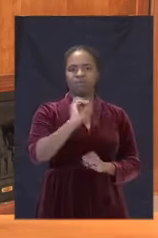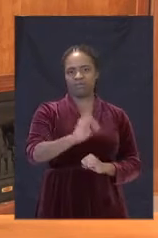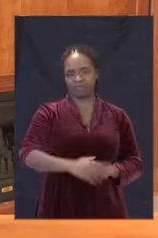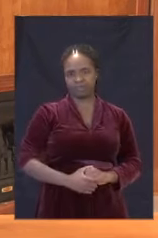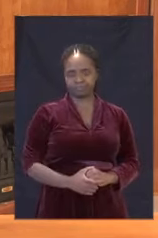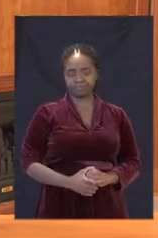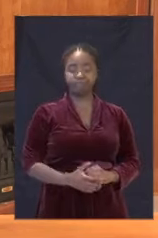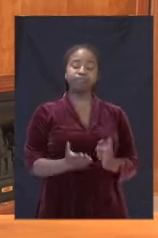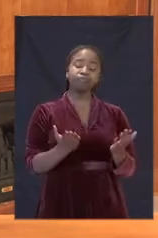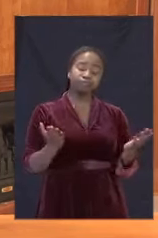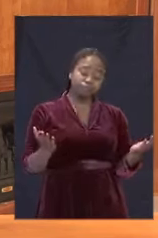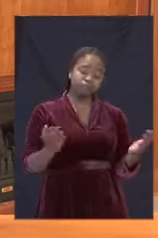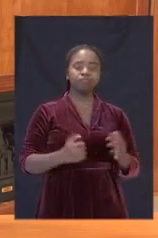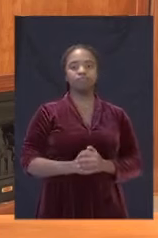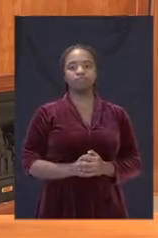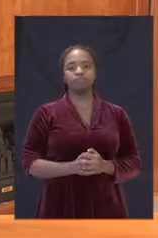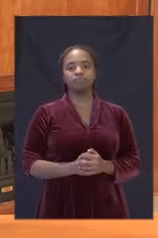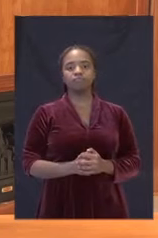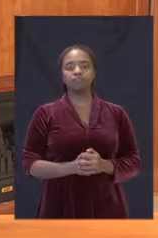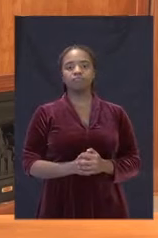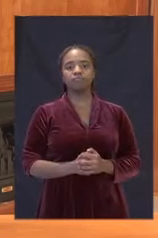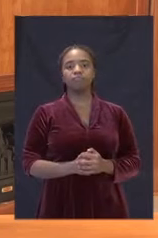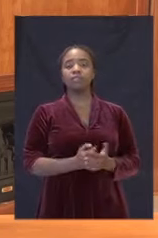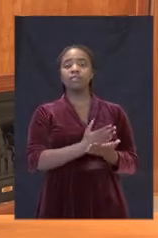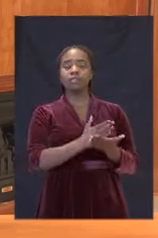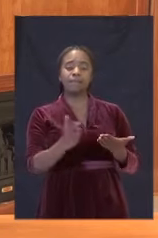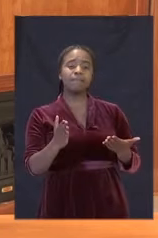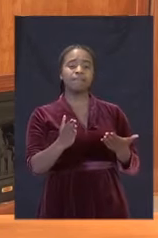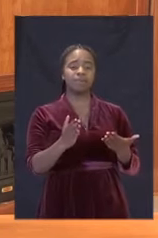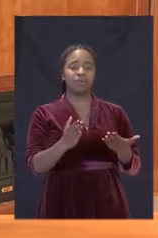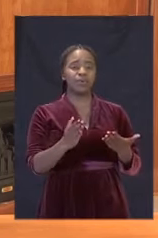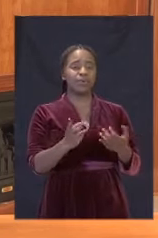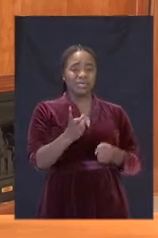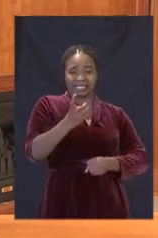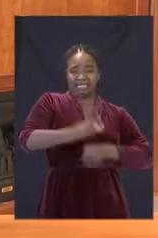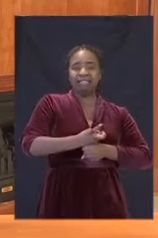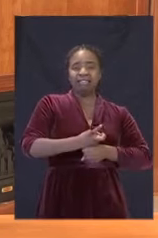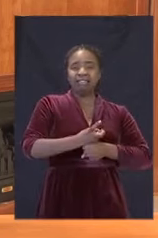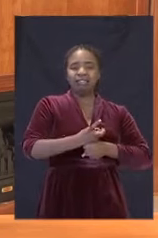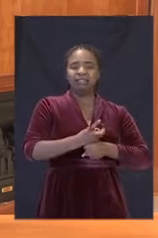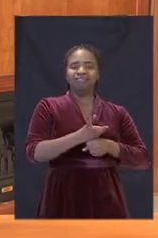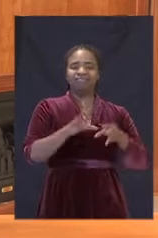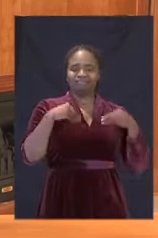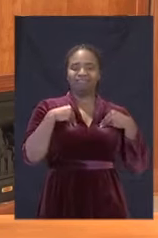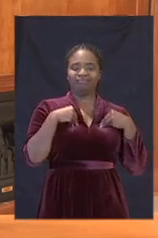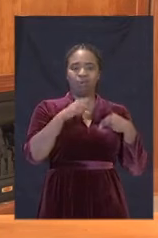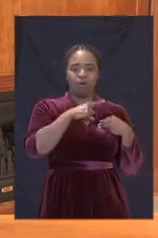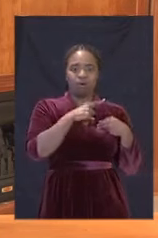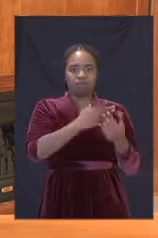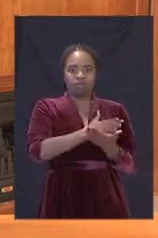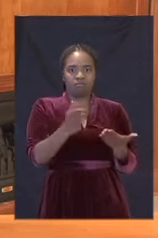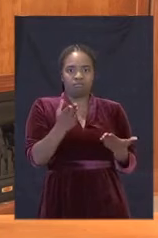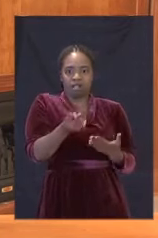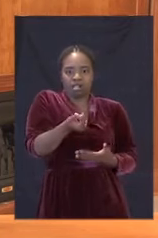Much of it has been done under extremely difficult circumstances with minimal resources.